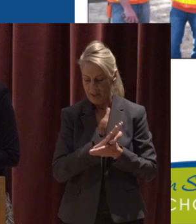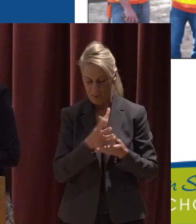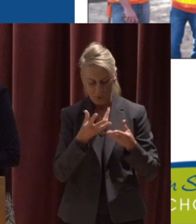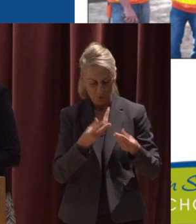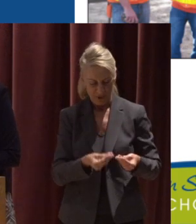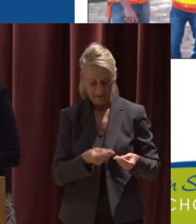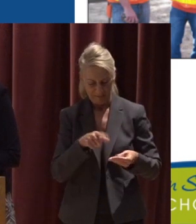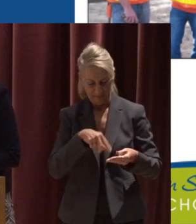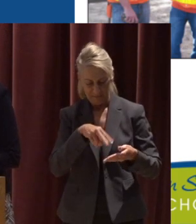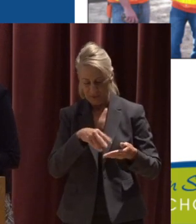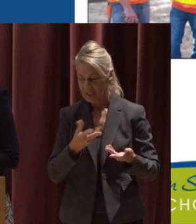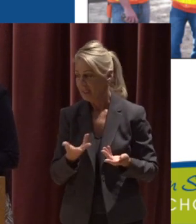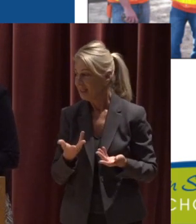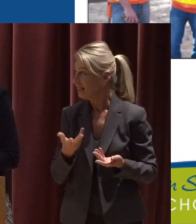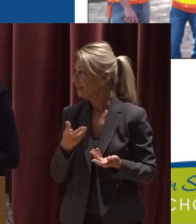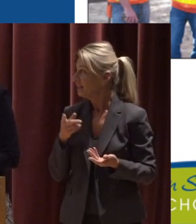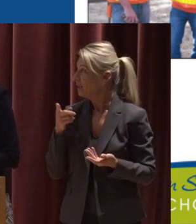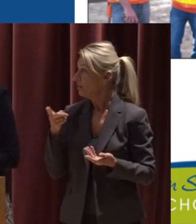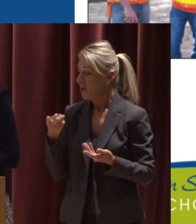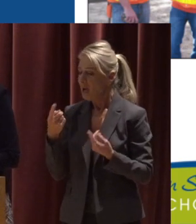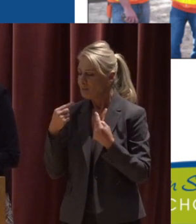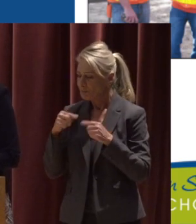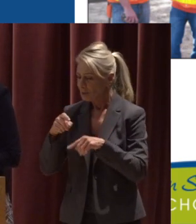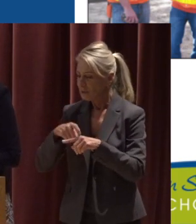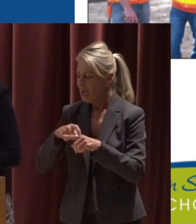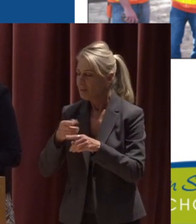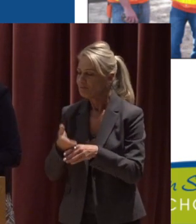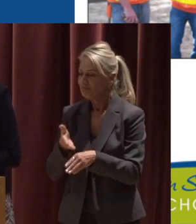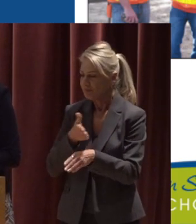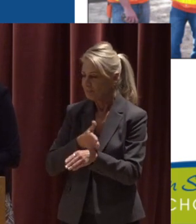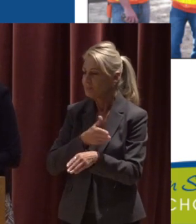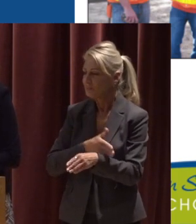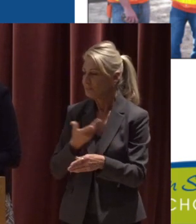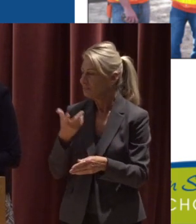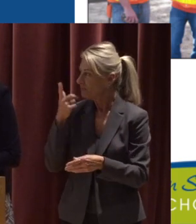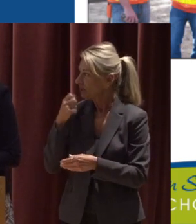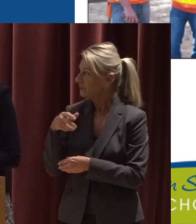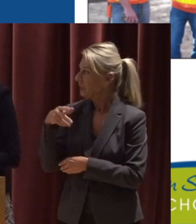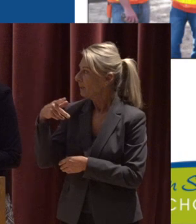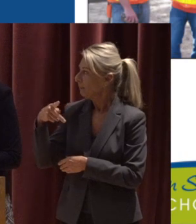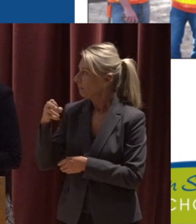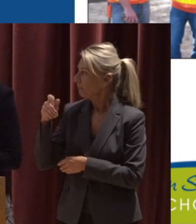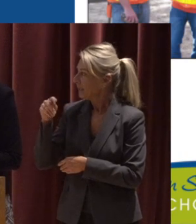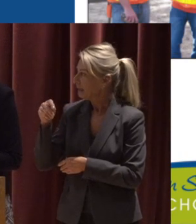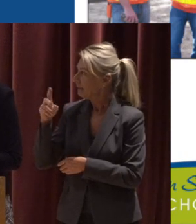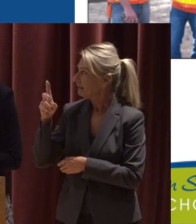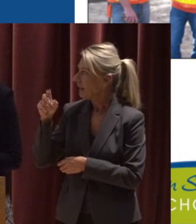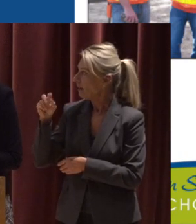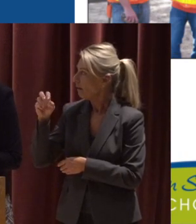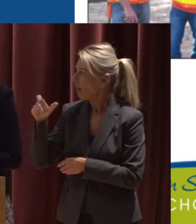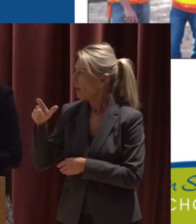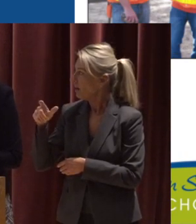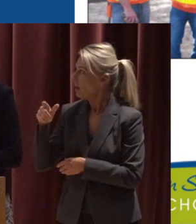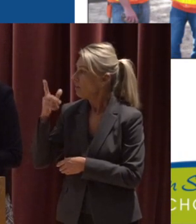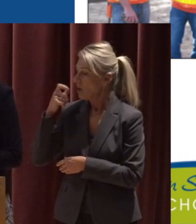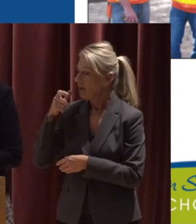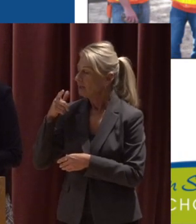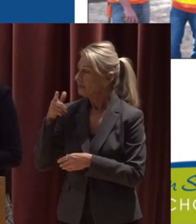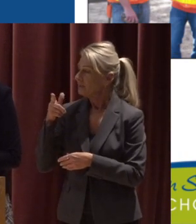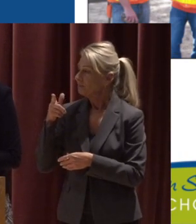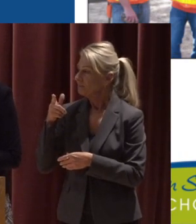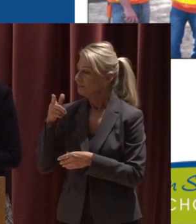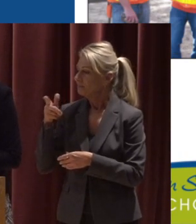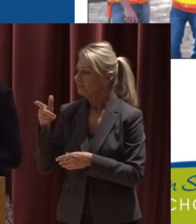program has changed tremendously And a lot of that is thanks to the program coordinator, Pete Dalrymple Who is able to move the stream crew from